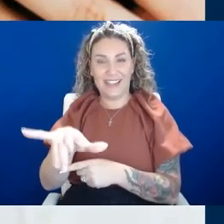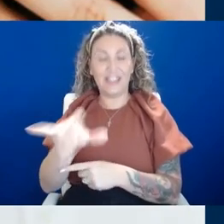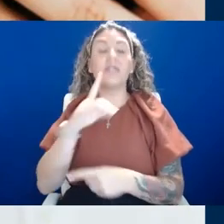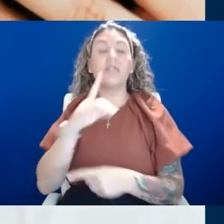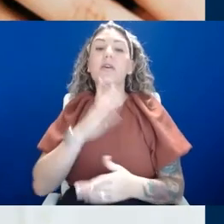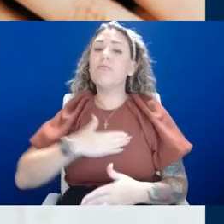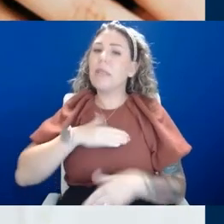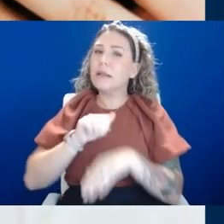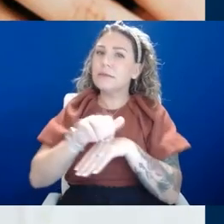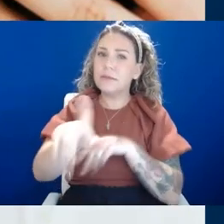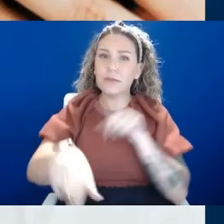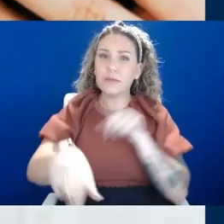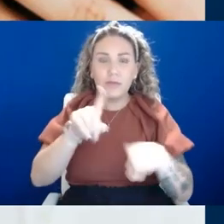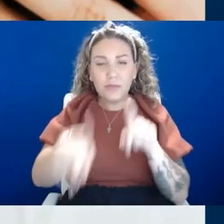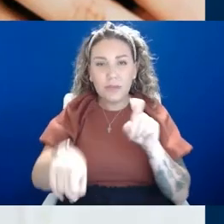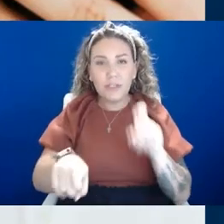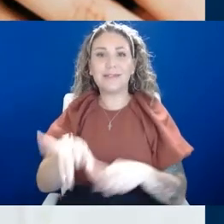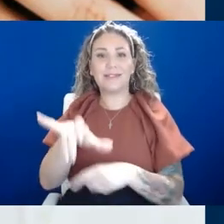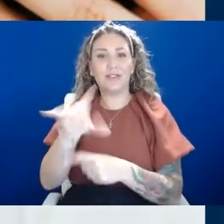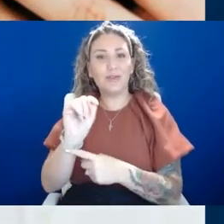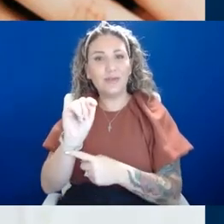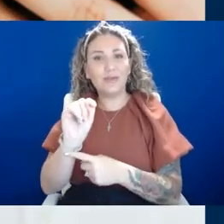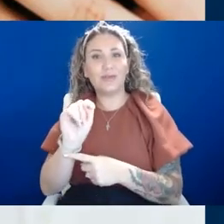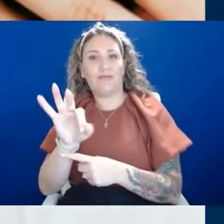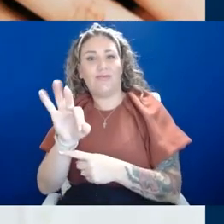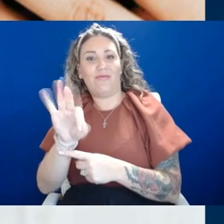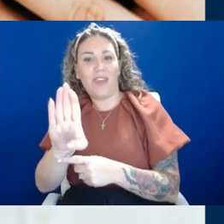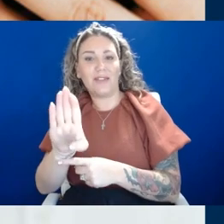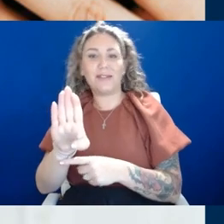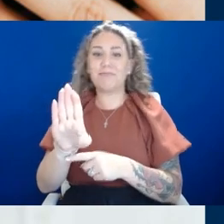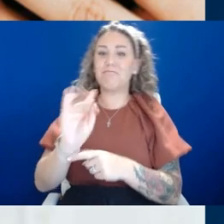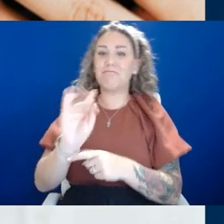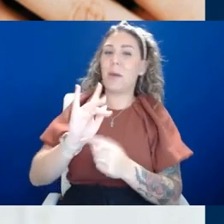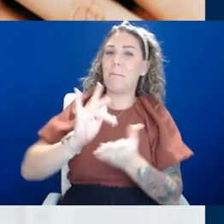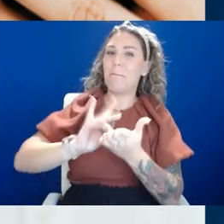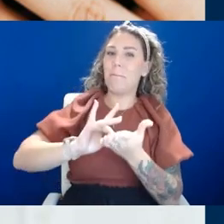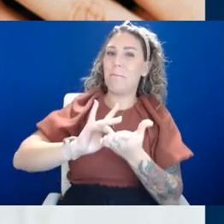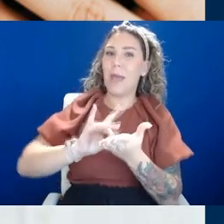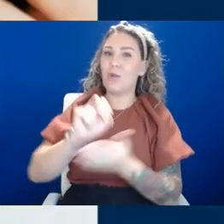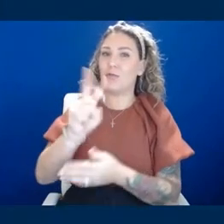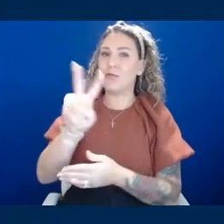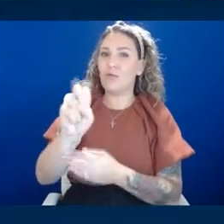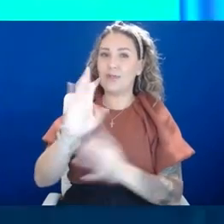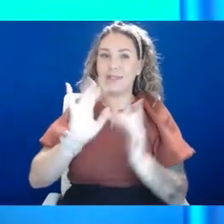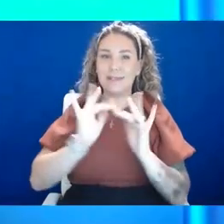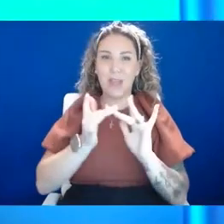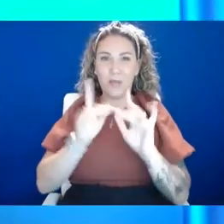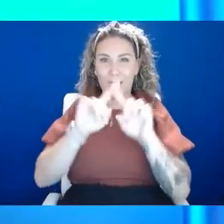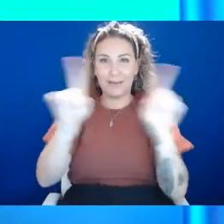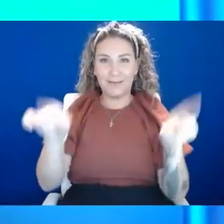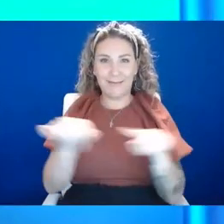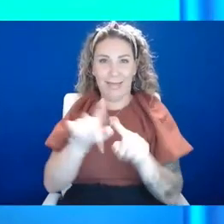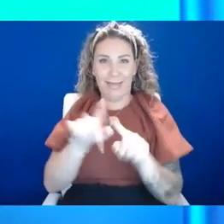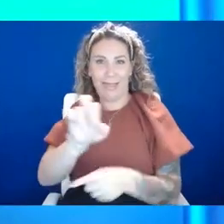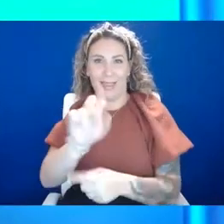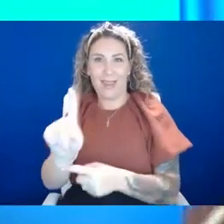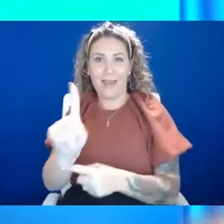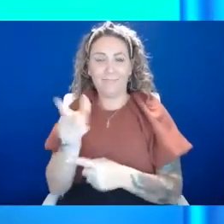and the Medical News Network. You can find links to those right there on your screen. A question for all of us.